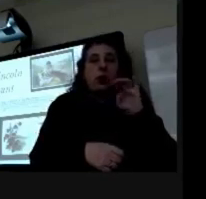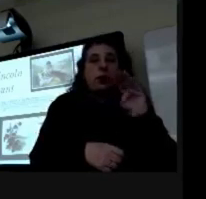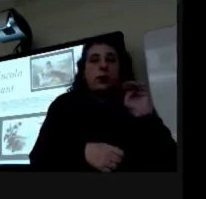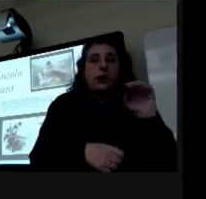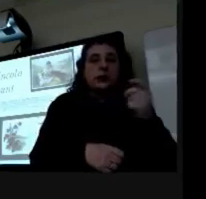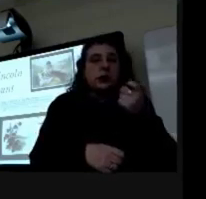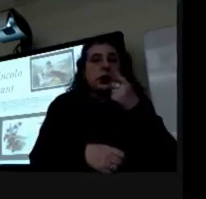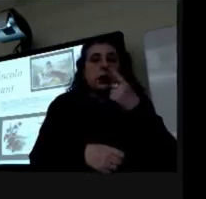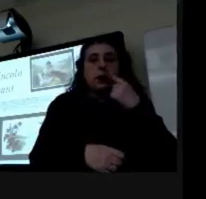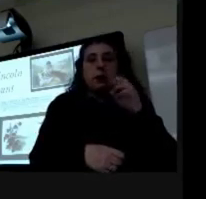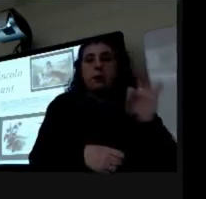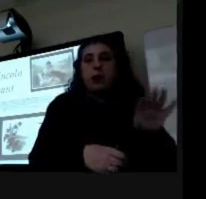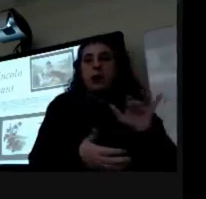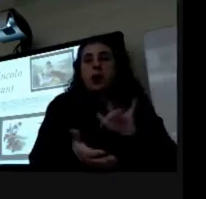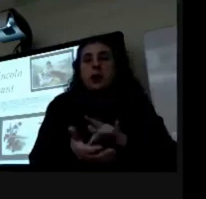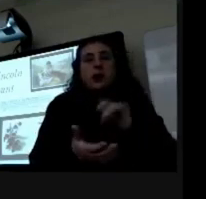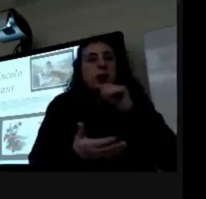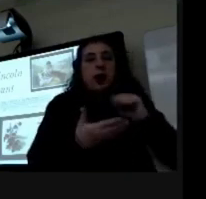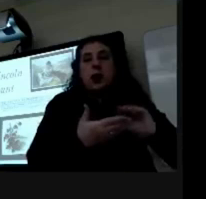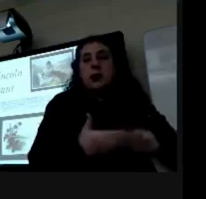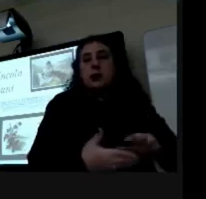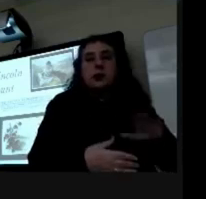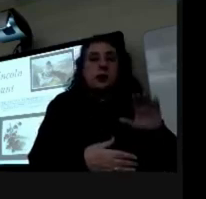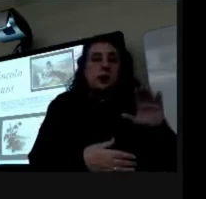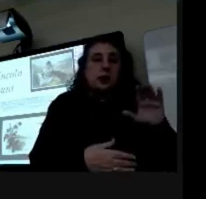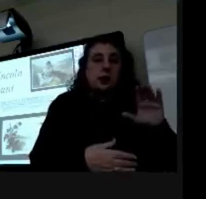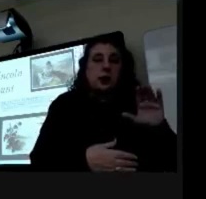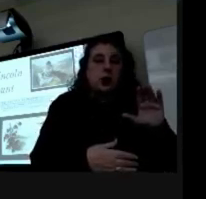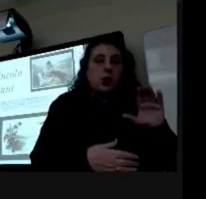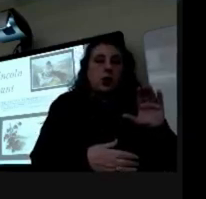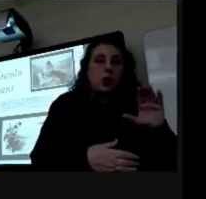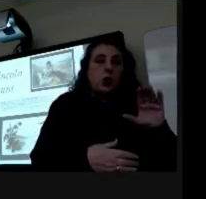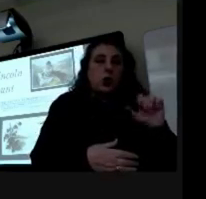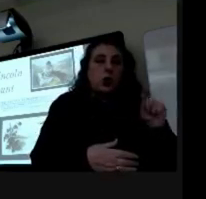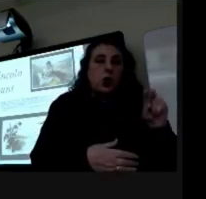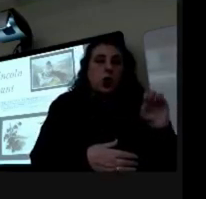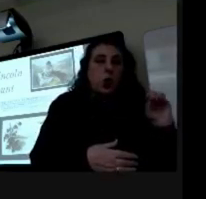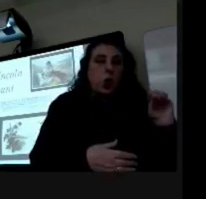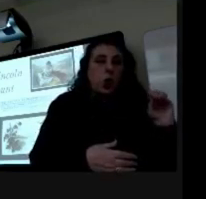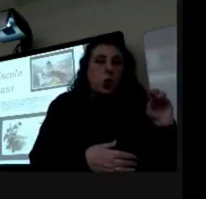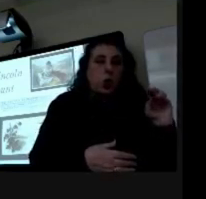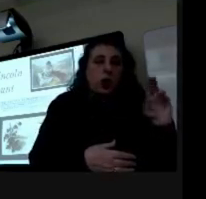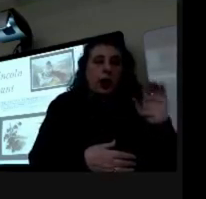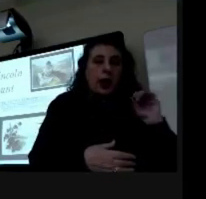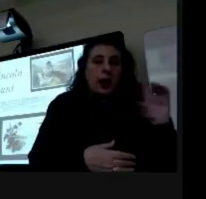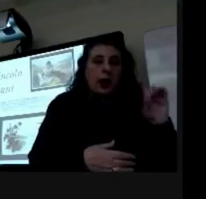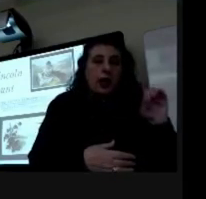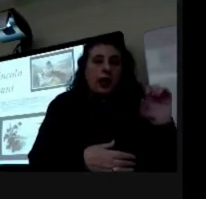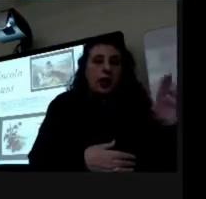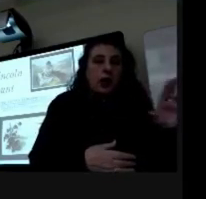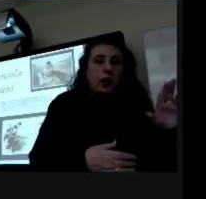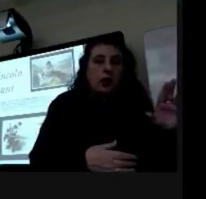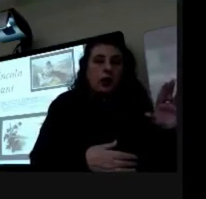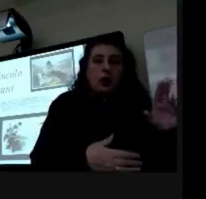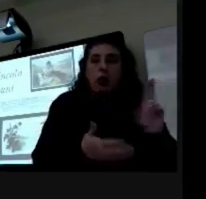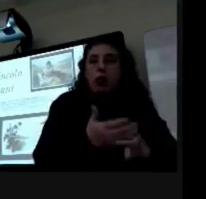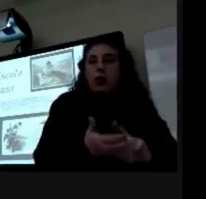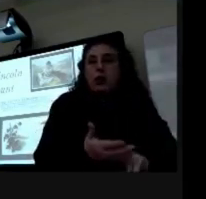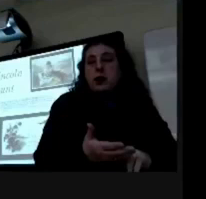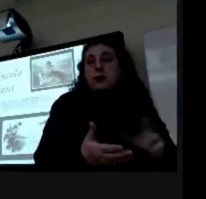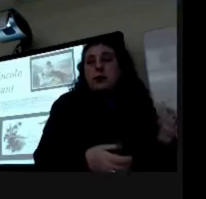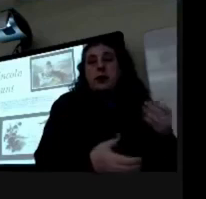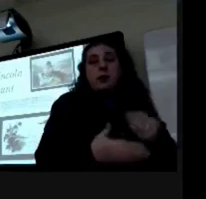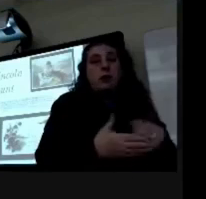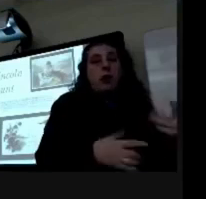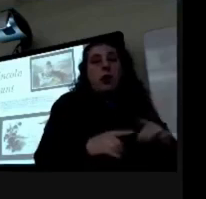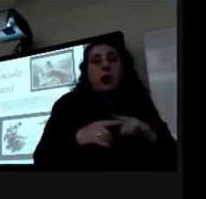by lincoln and it is not listed in cornell and miller uh ledgers um so he could have gotten it somewhere